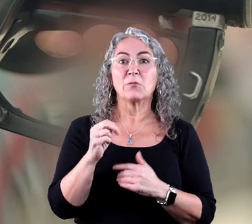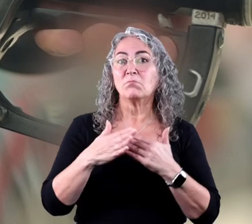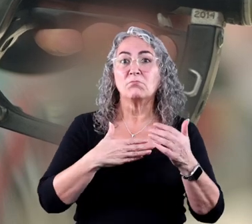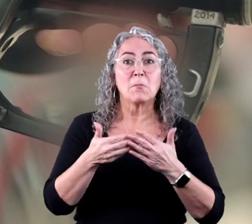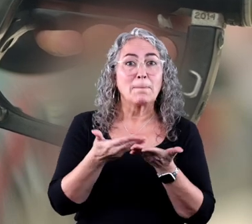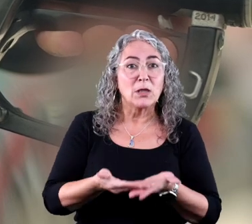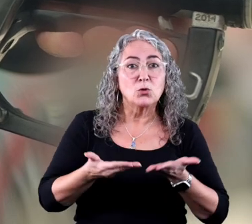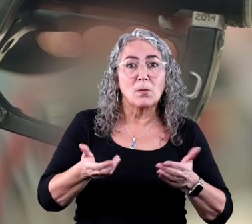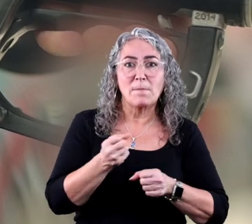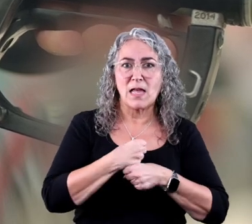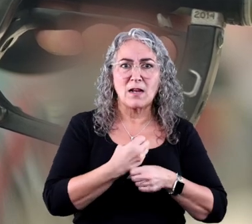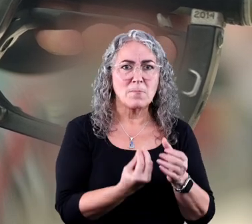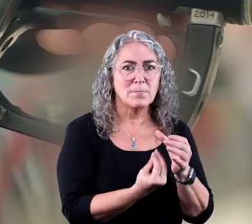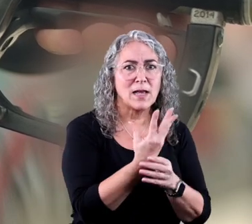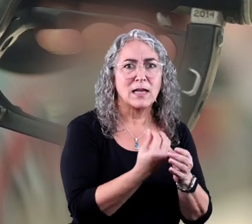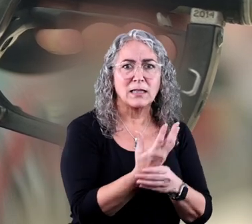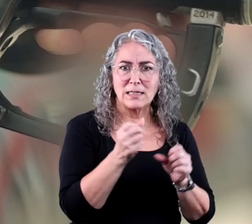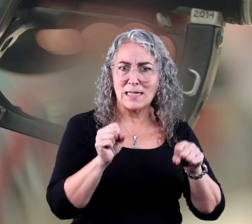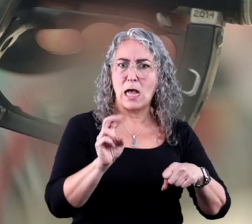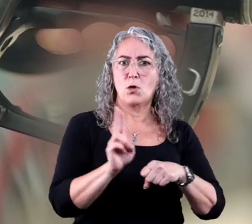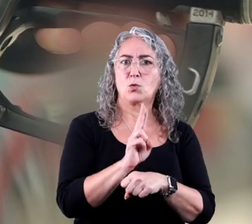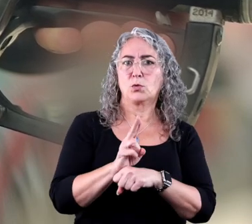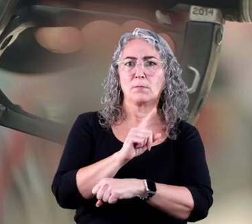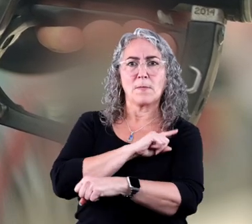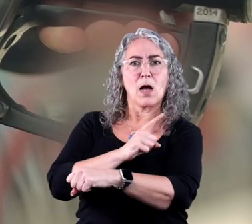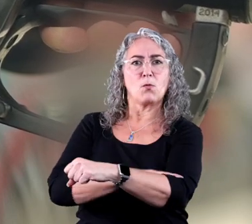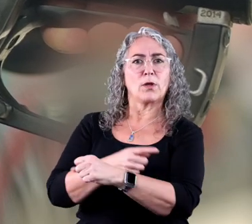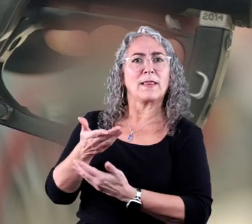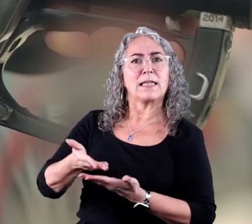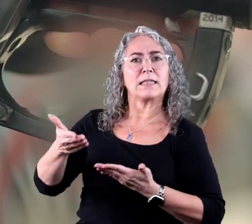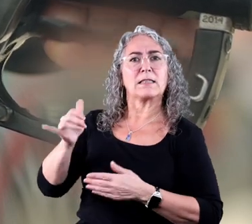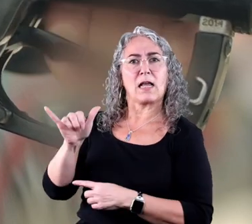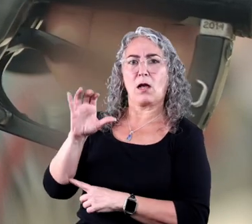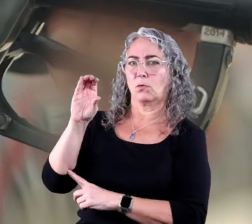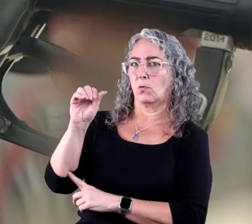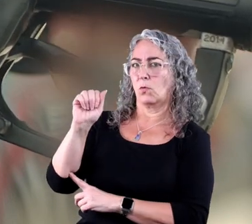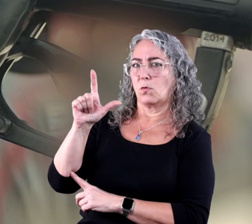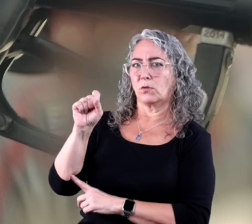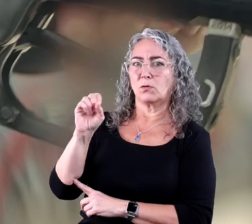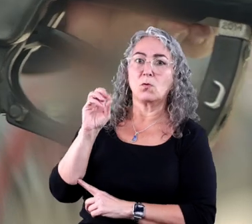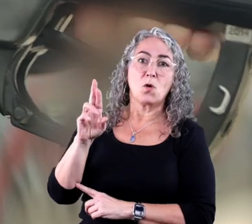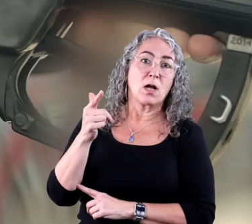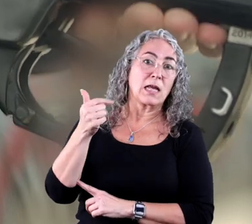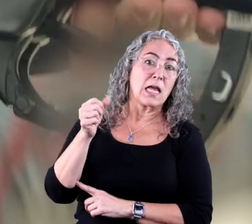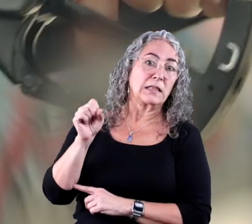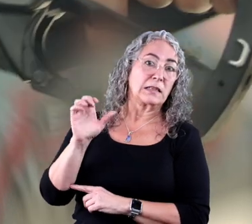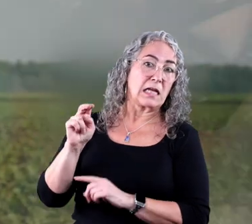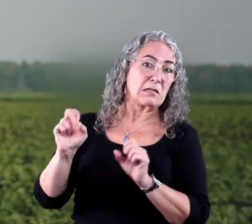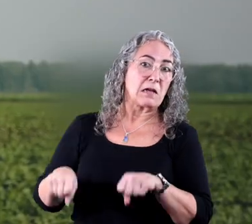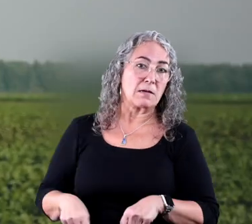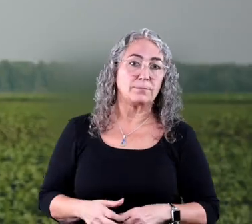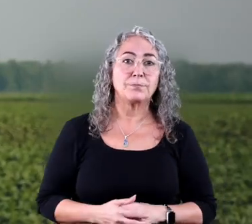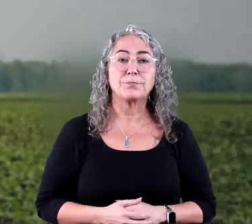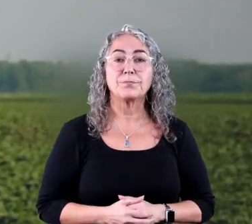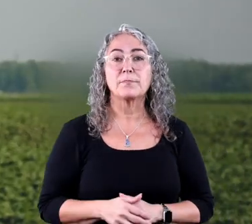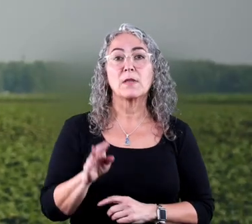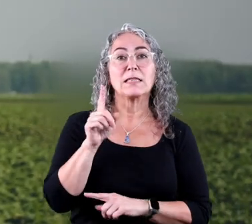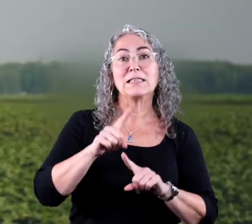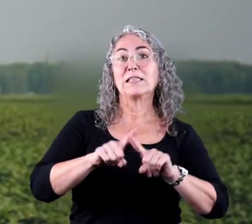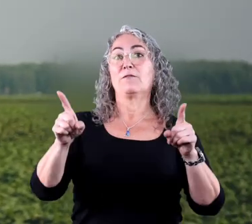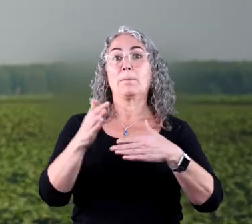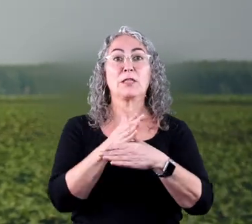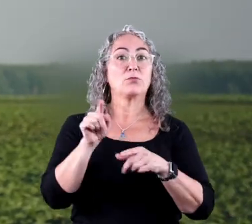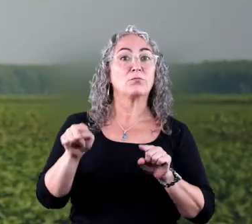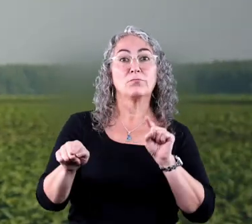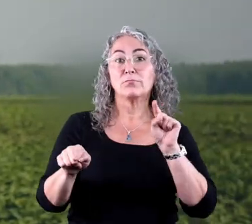material made from the plants and animals can be used to power things, just like coal or gas can, a big difference between